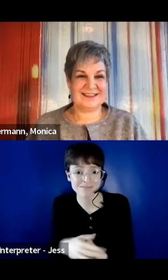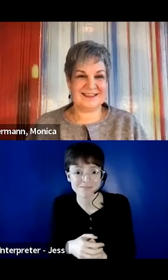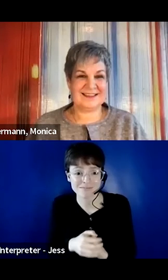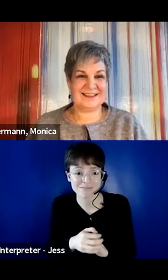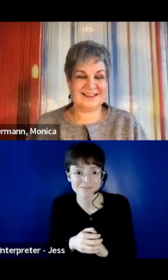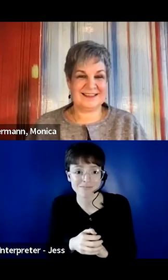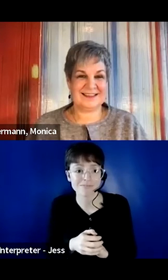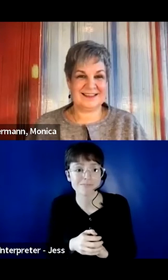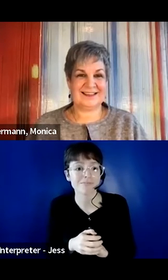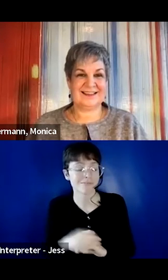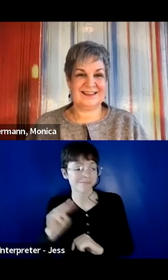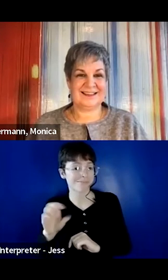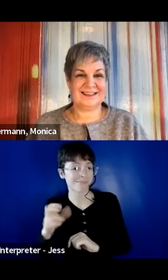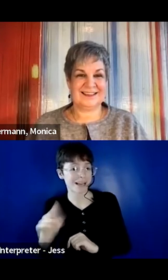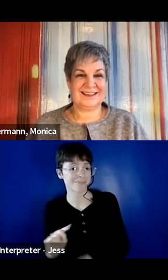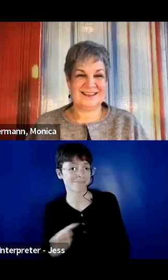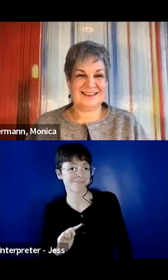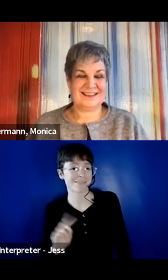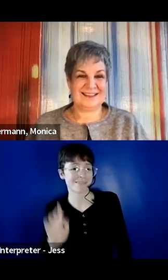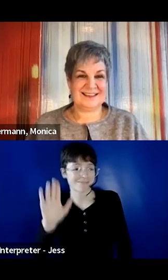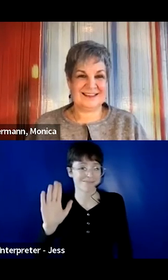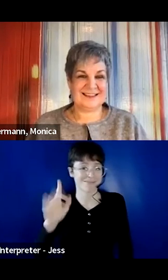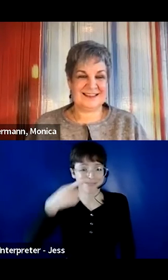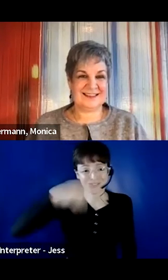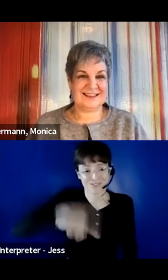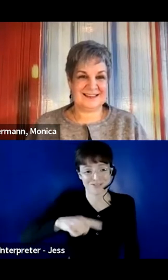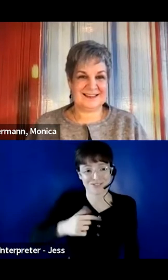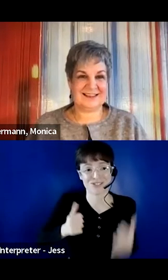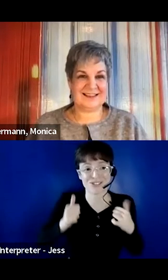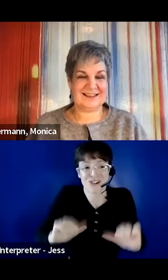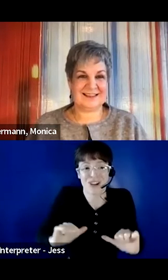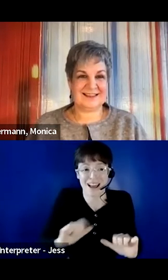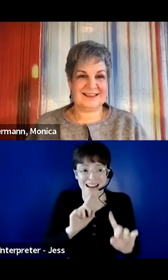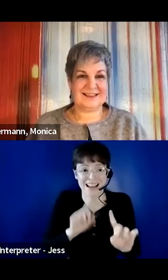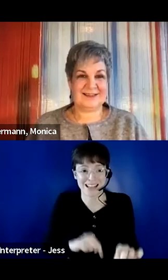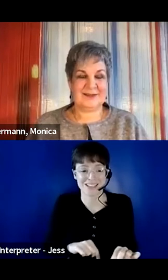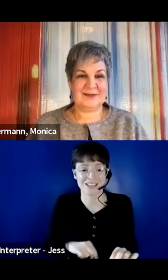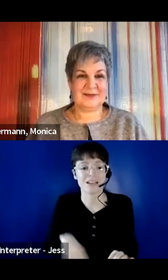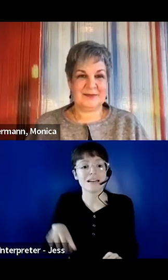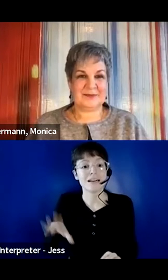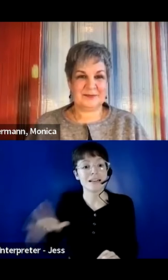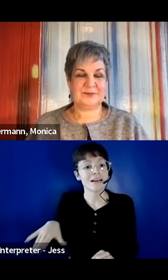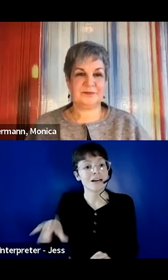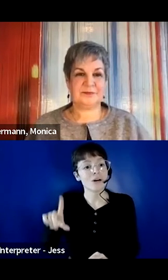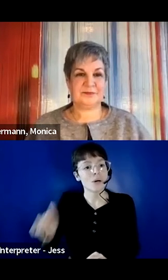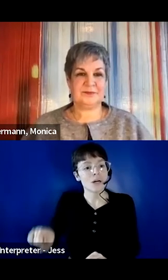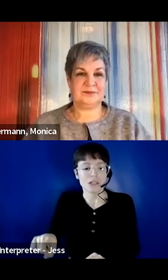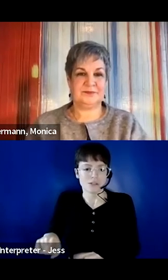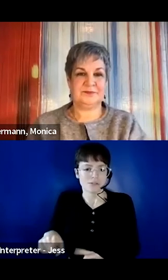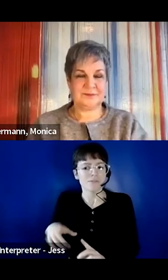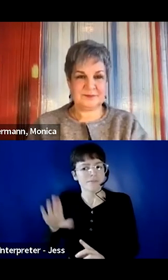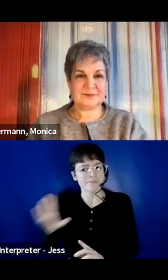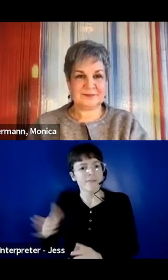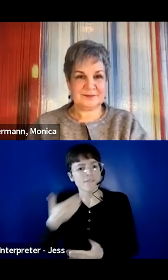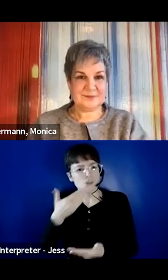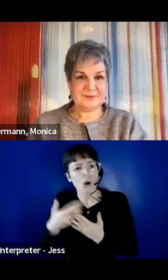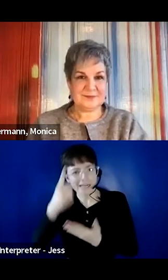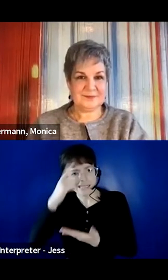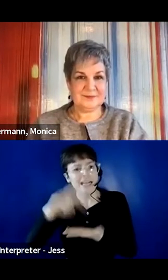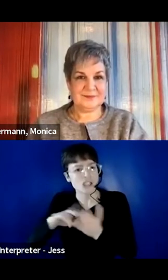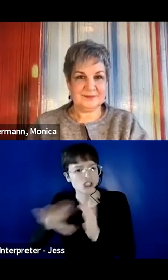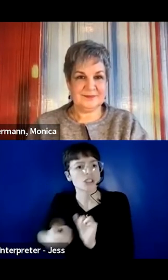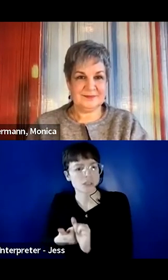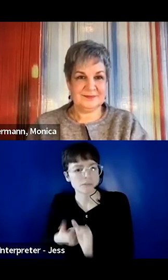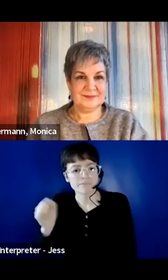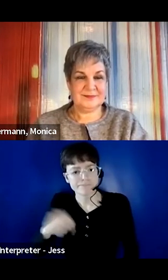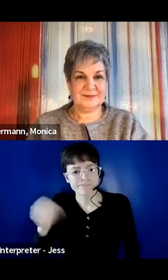I can try, because I think that question is coming from a really good place. But it's